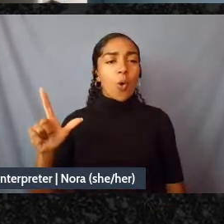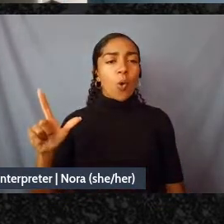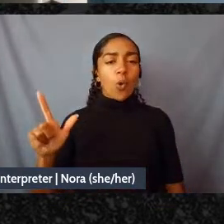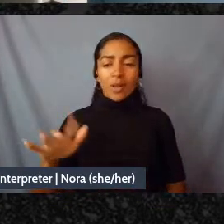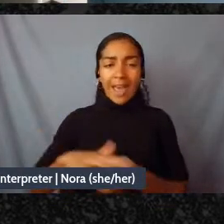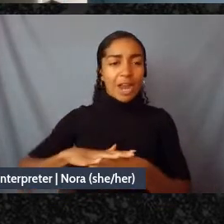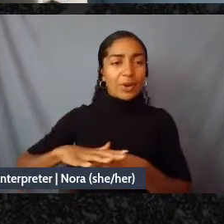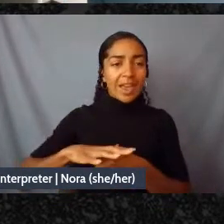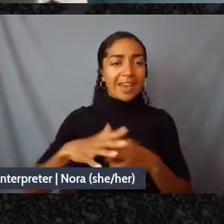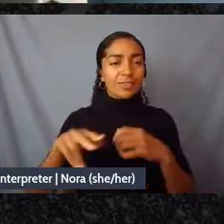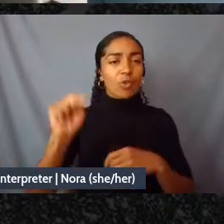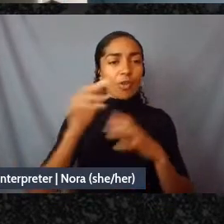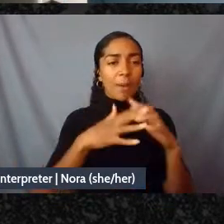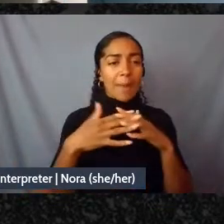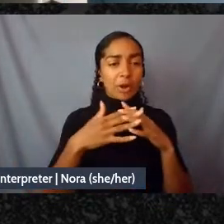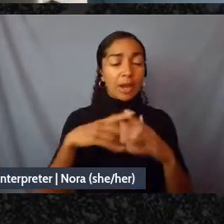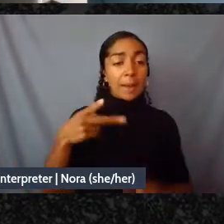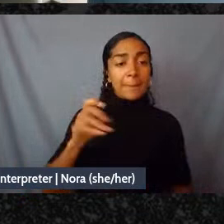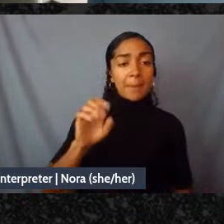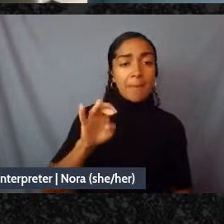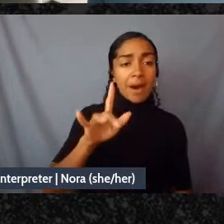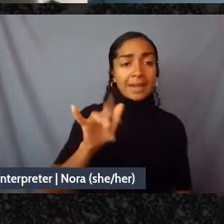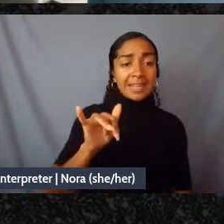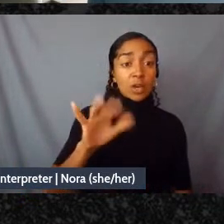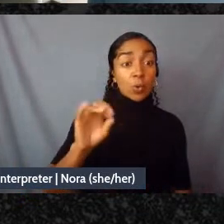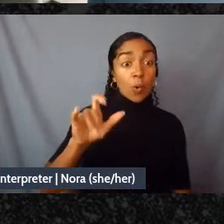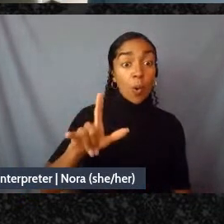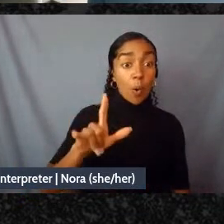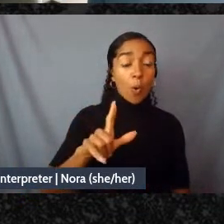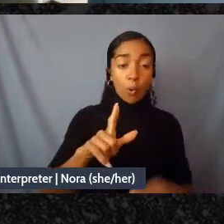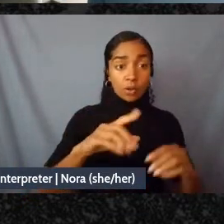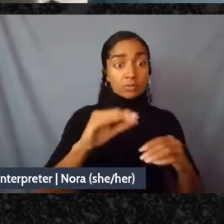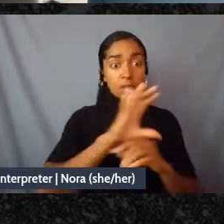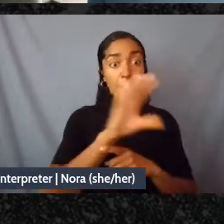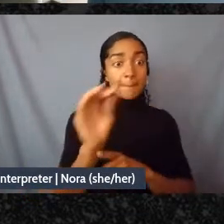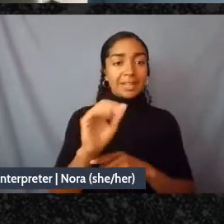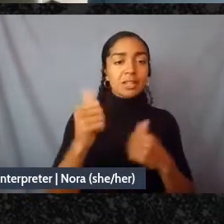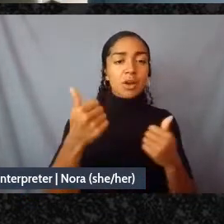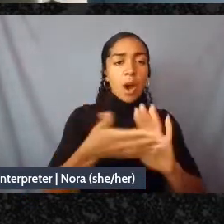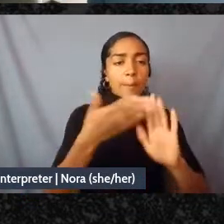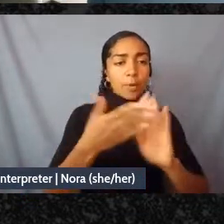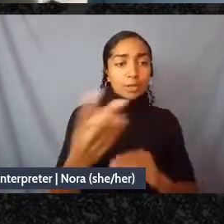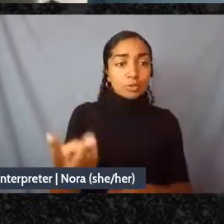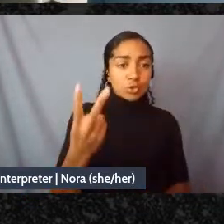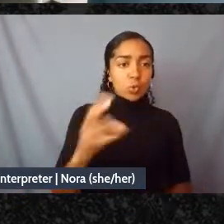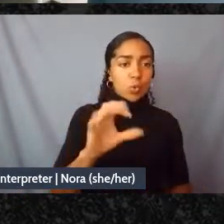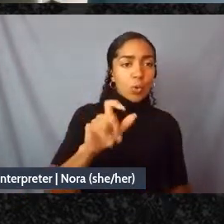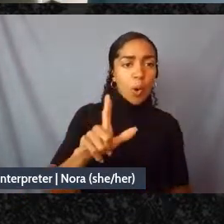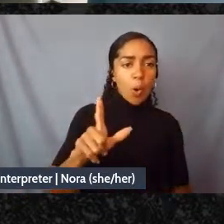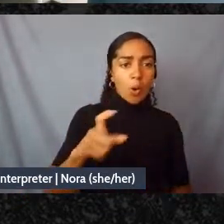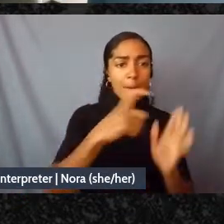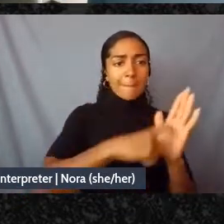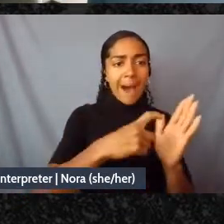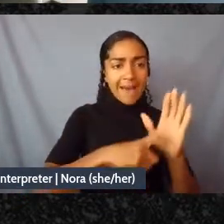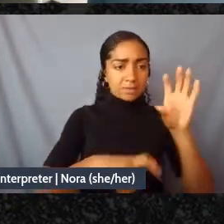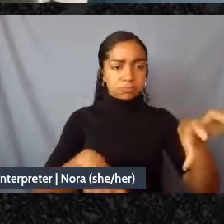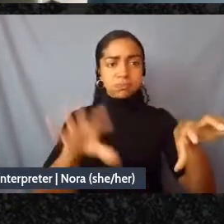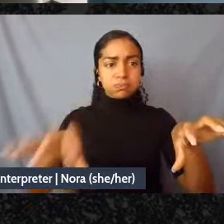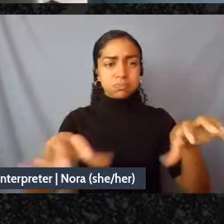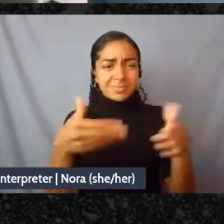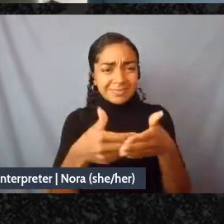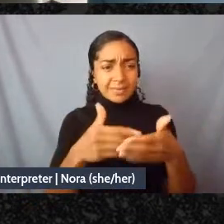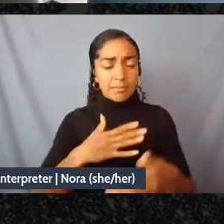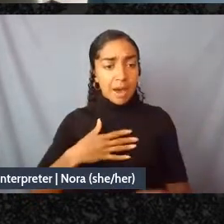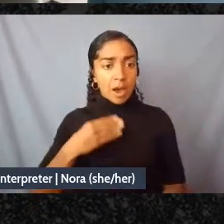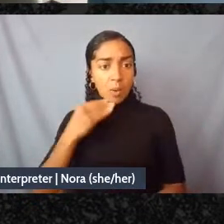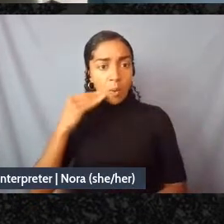operated two coal mines just 13 miles north of my family's place which comprised the largest strip mine in the world 90